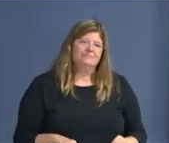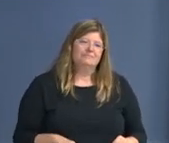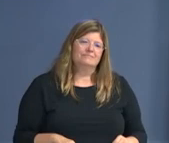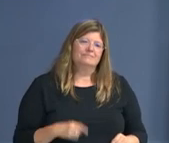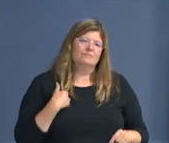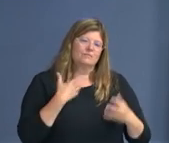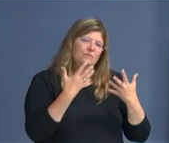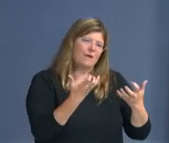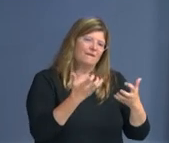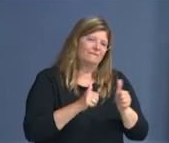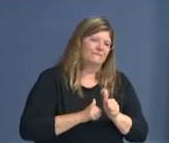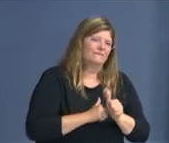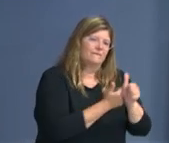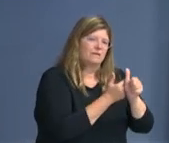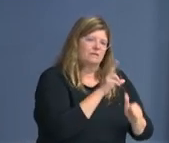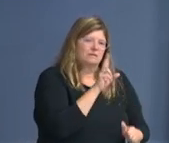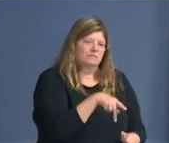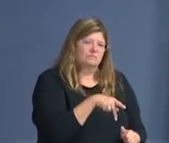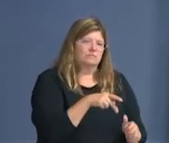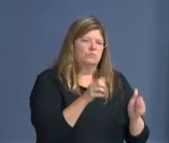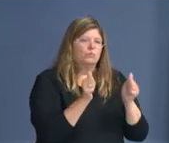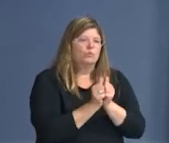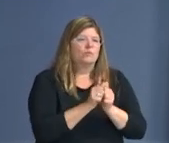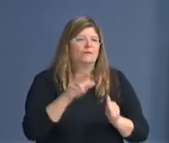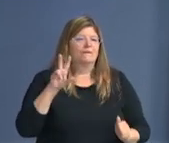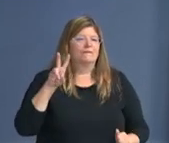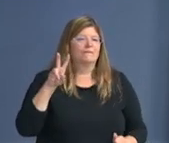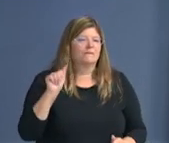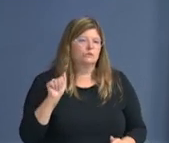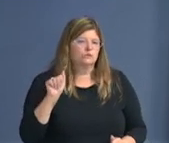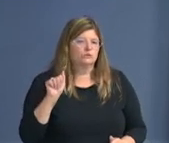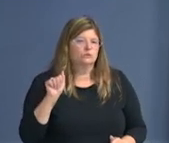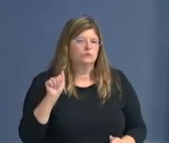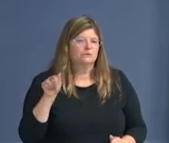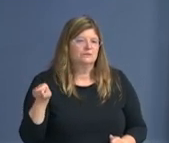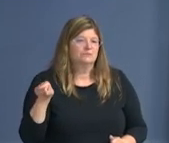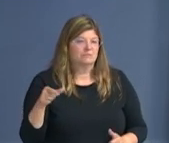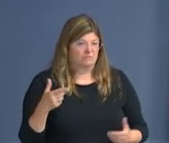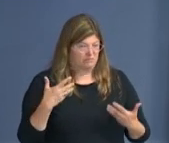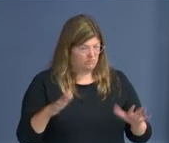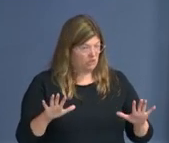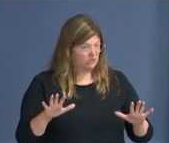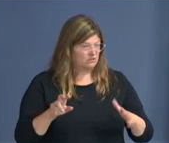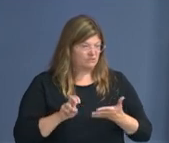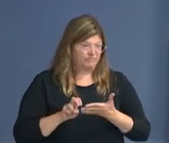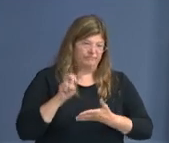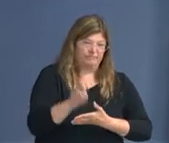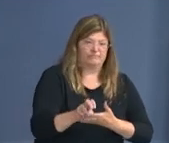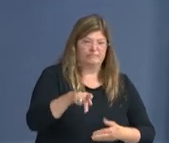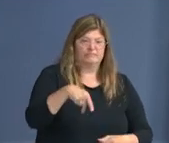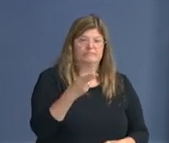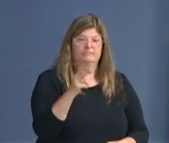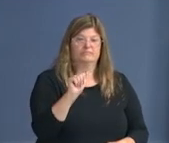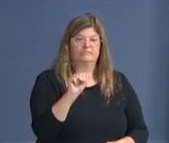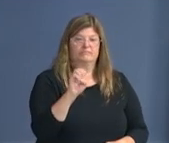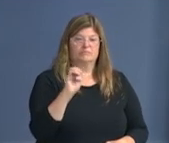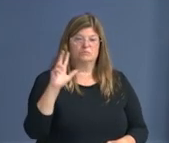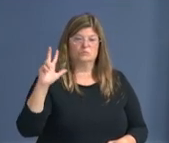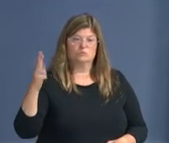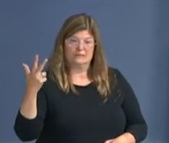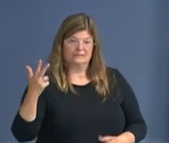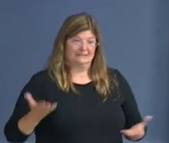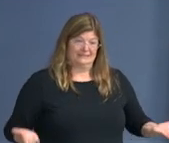Space Street. Dr. Nessie said it'll be, maybe, it'll be a little bit longer before DC enters Space Street because you're looking for